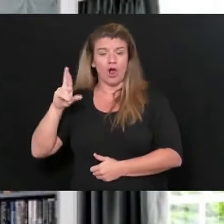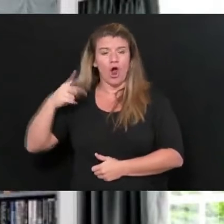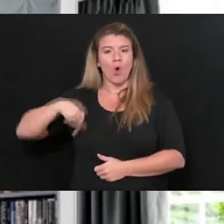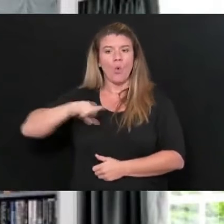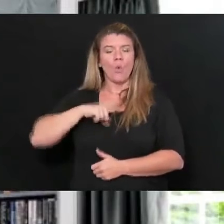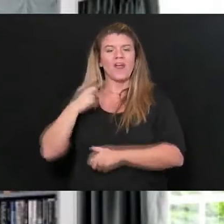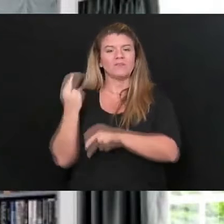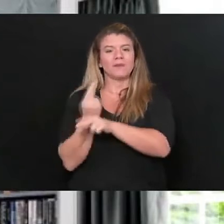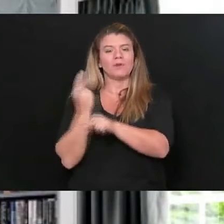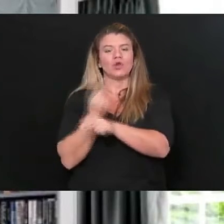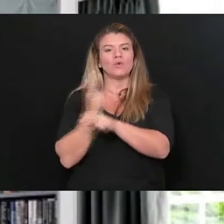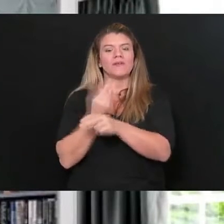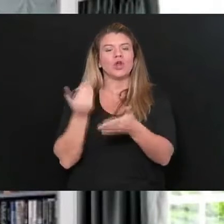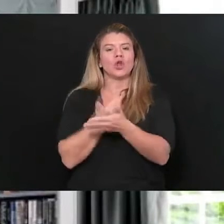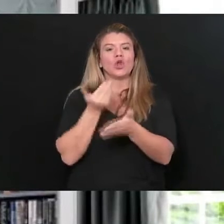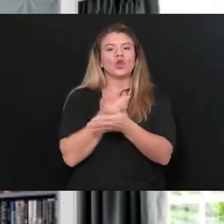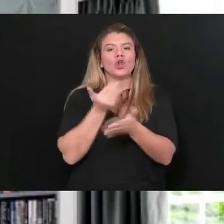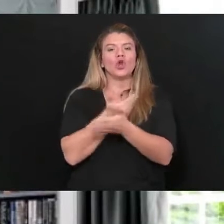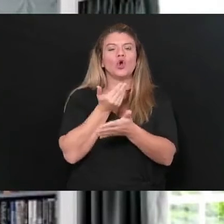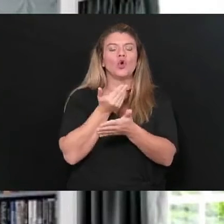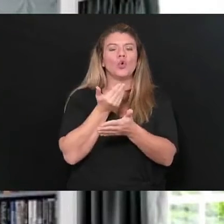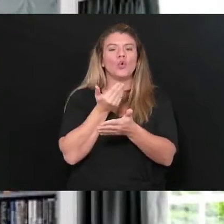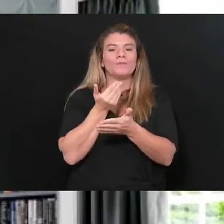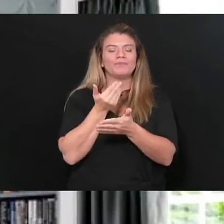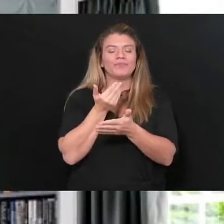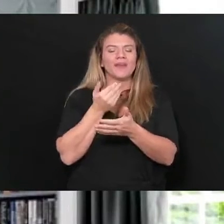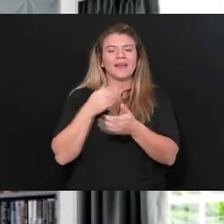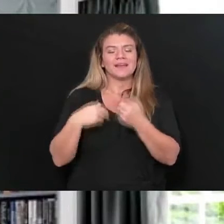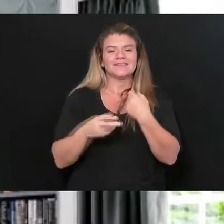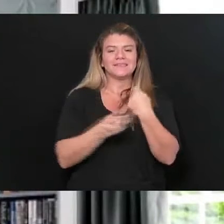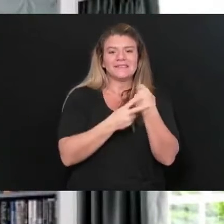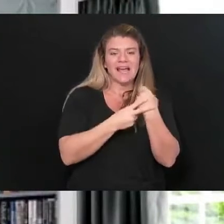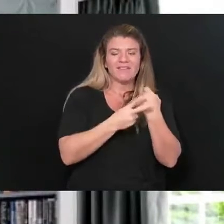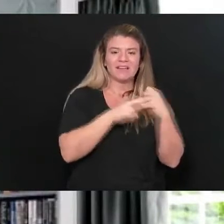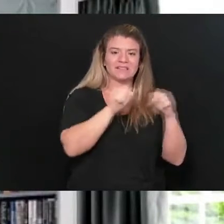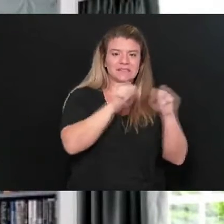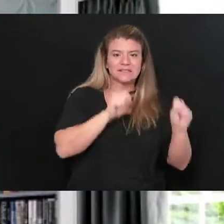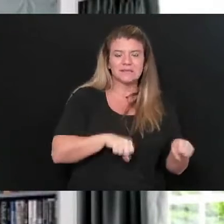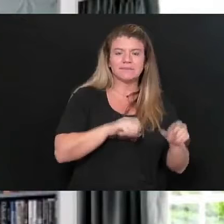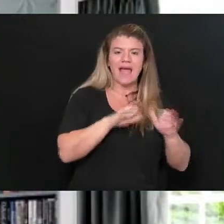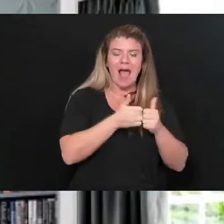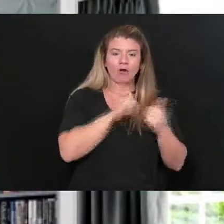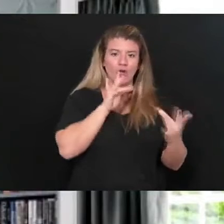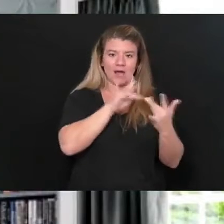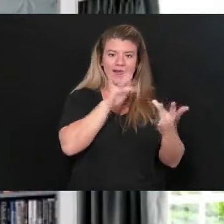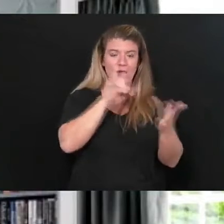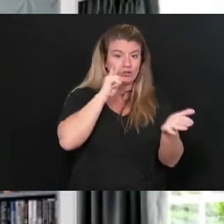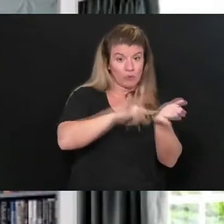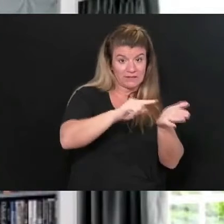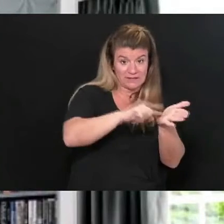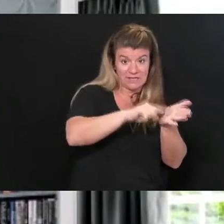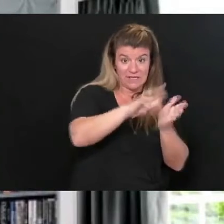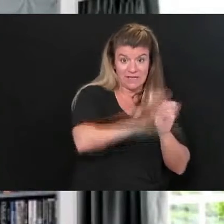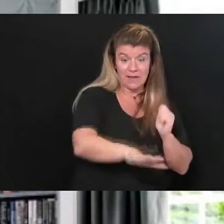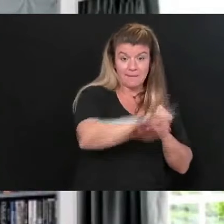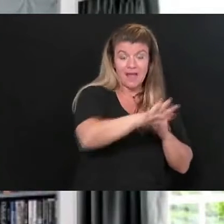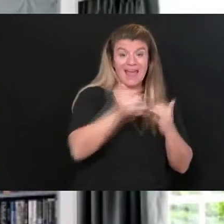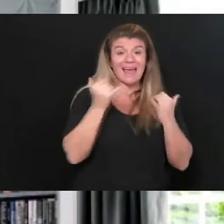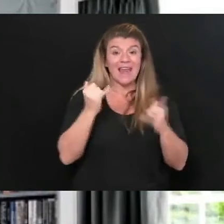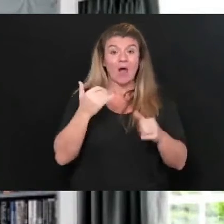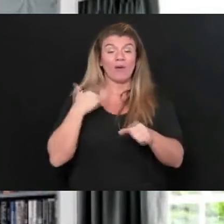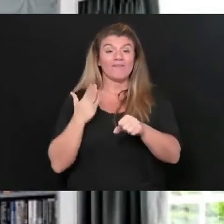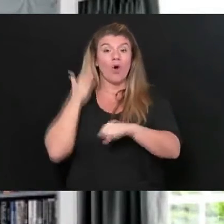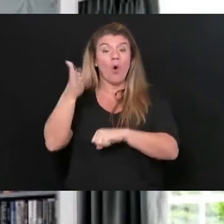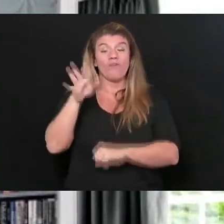cloud-based data systems to investigate cases and monitor contacts for symptoms. There are currently over 400 active